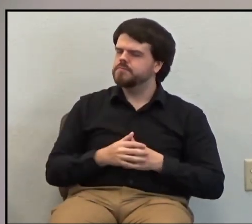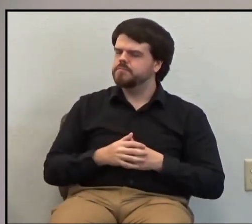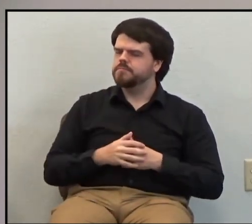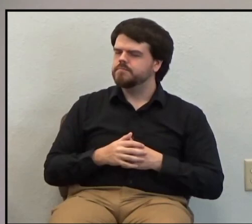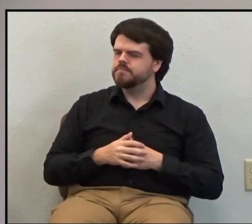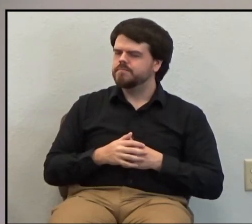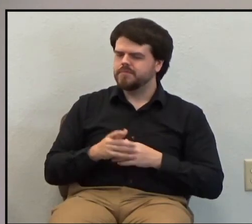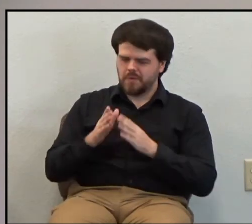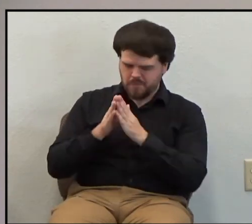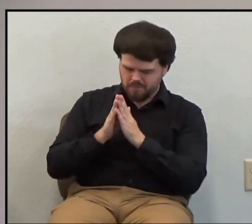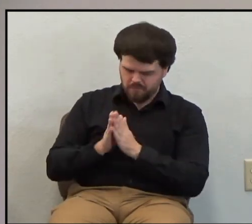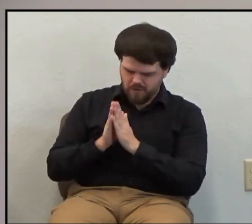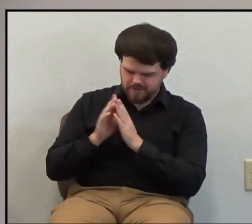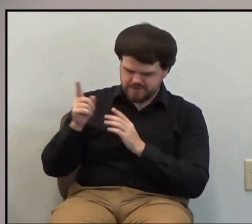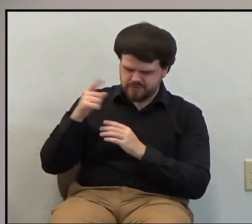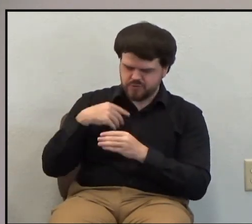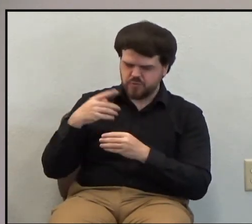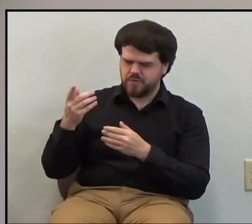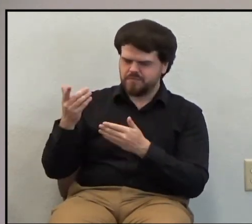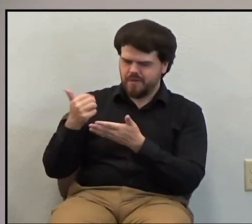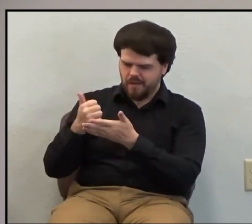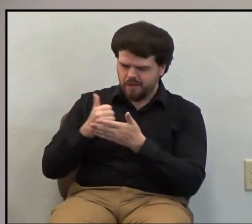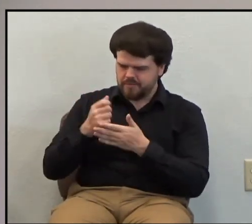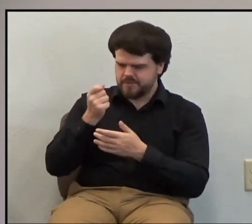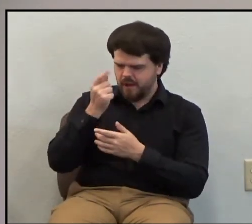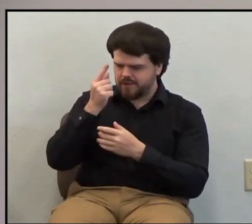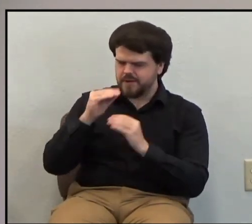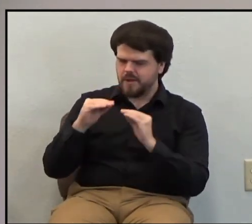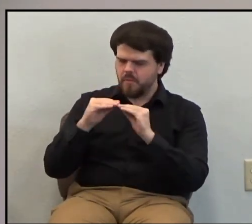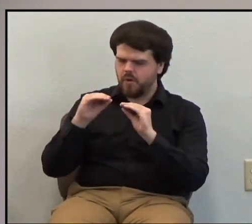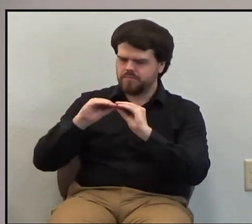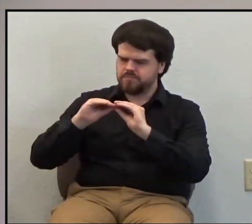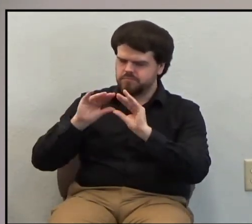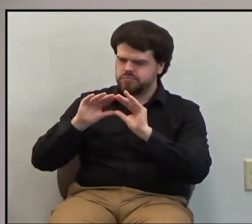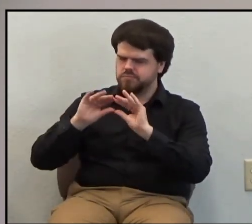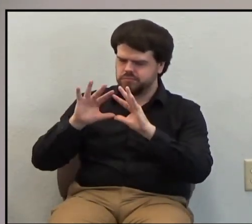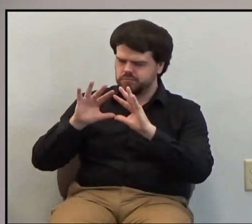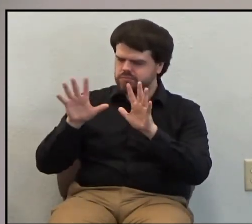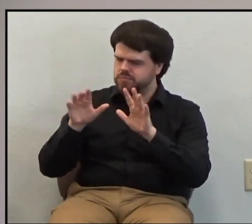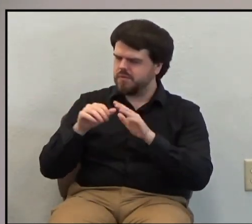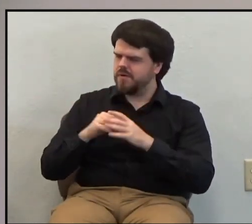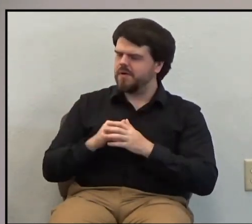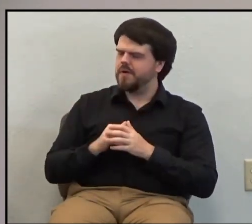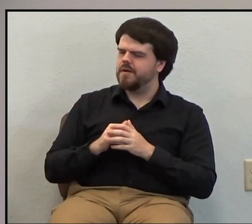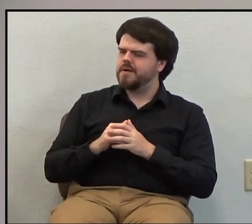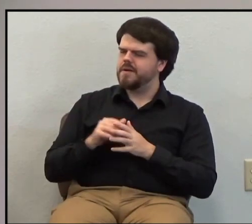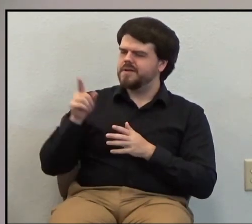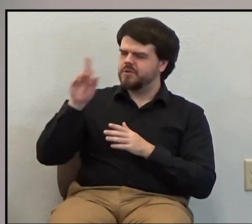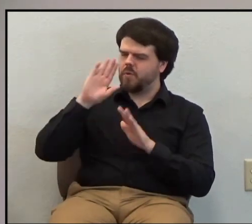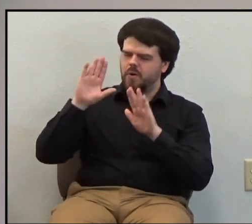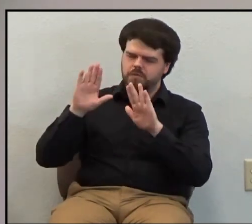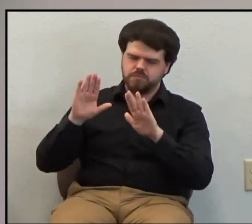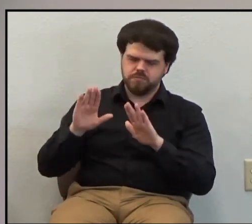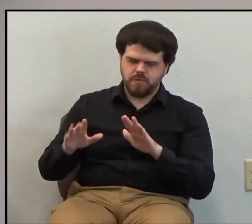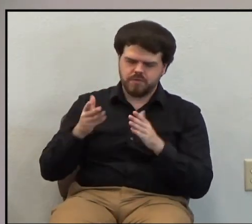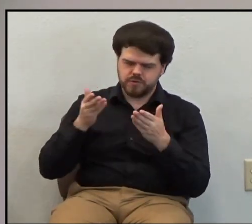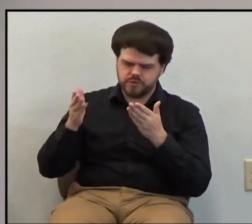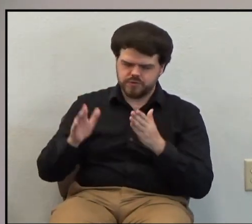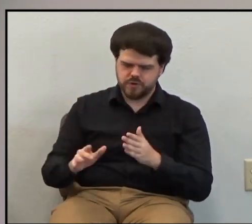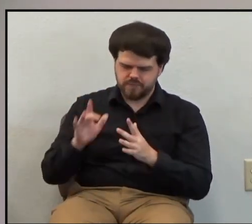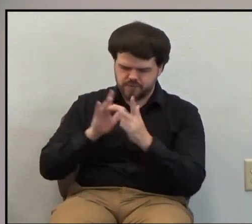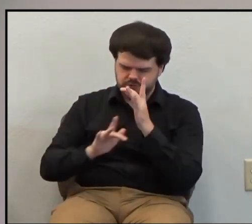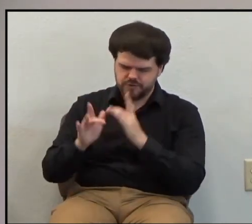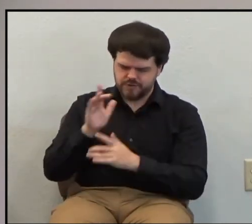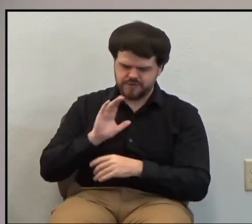We pray that you would let us grasp it more and more. He is the great servant. He is the most magnificent, your beloved Son,